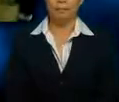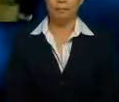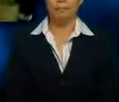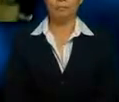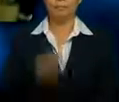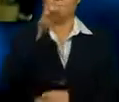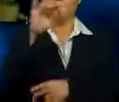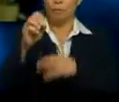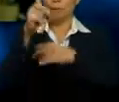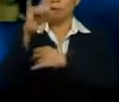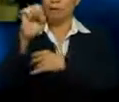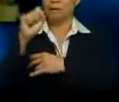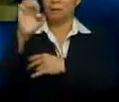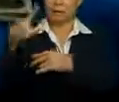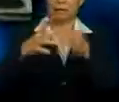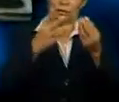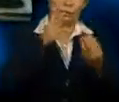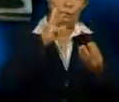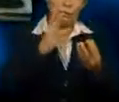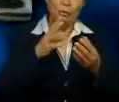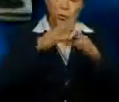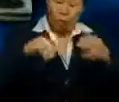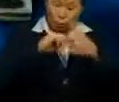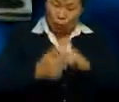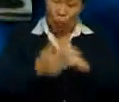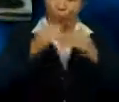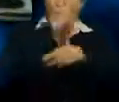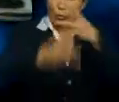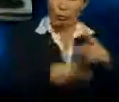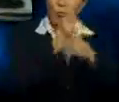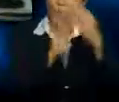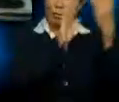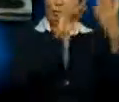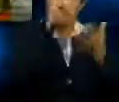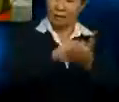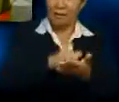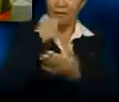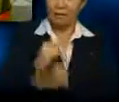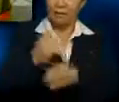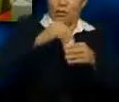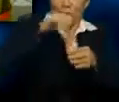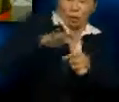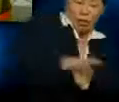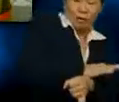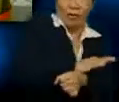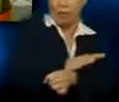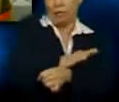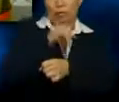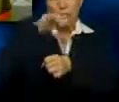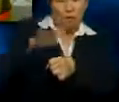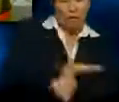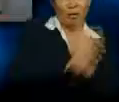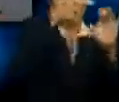Biodiesel is a solution to the problems that the world will face, that is, the shortage of the supply of petroleum.